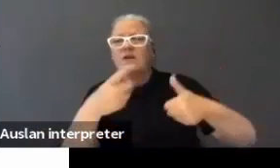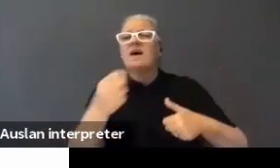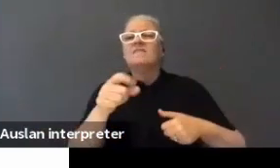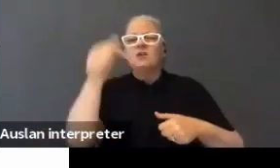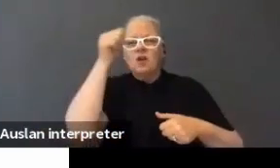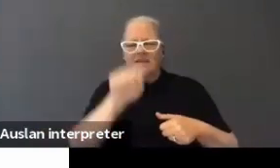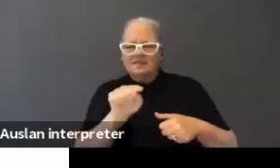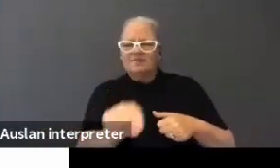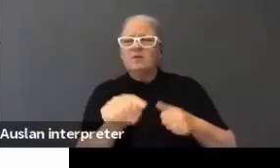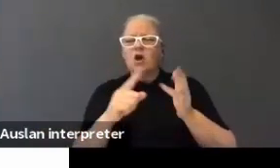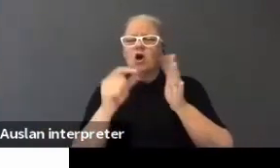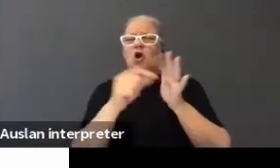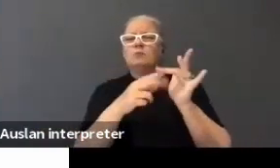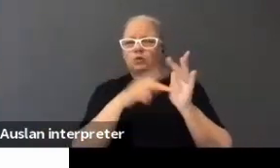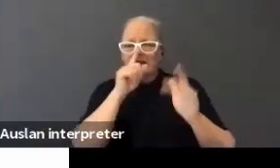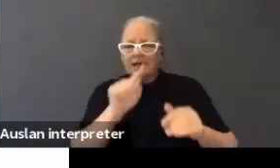something.